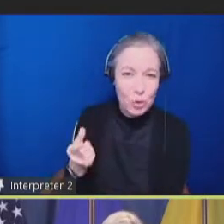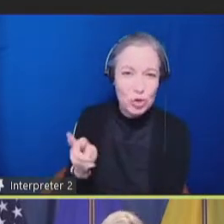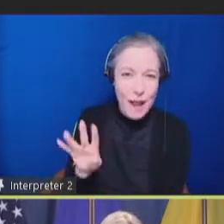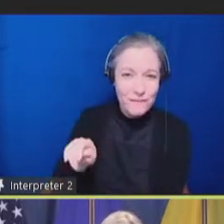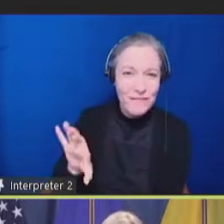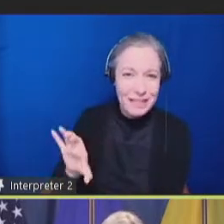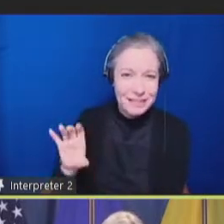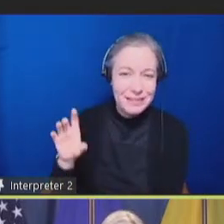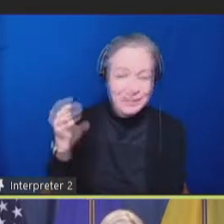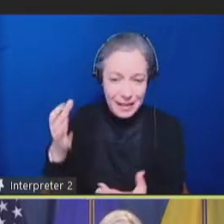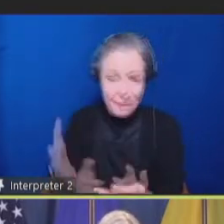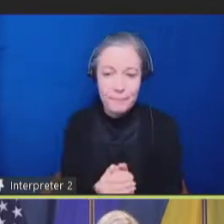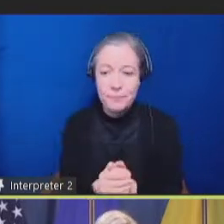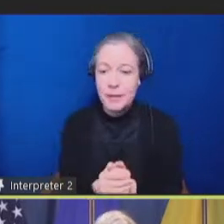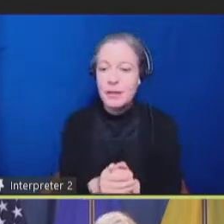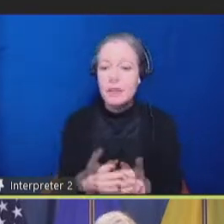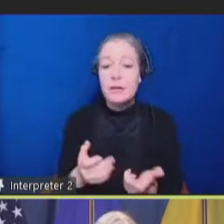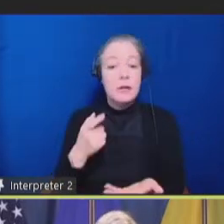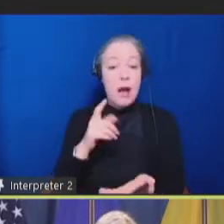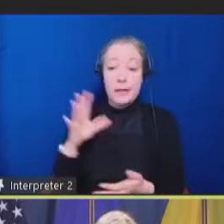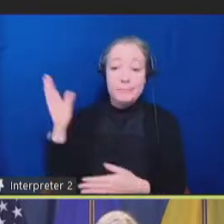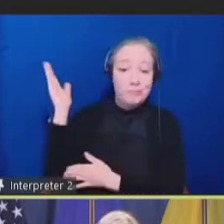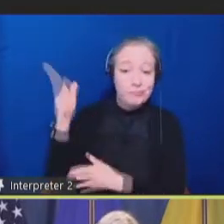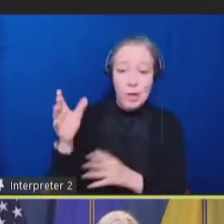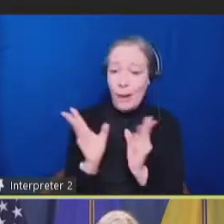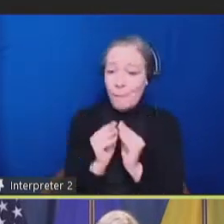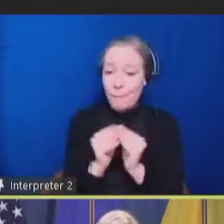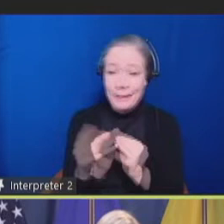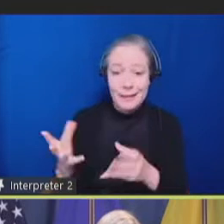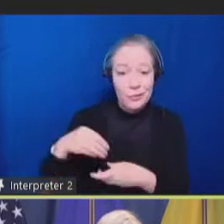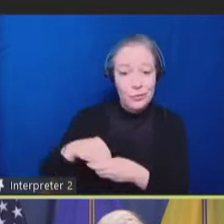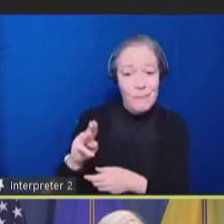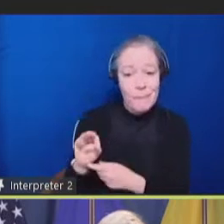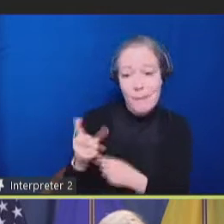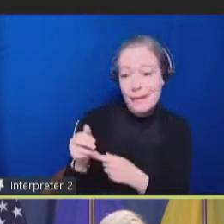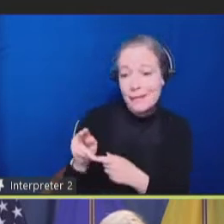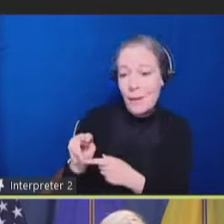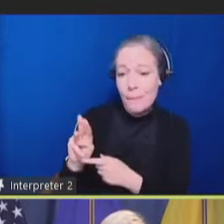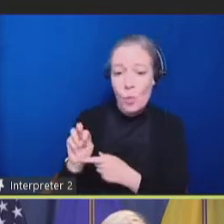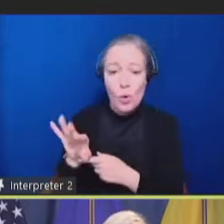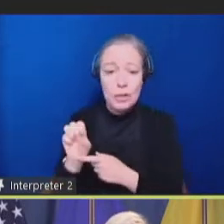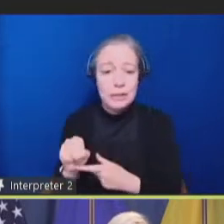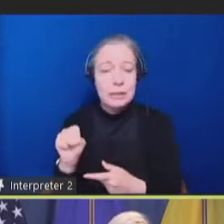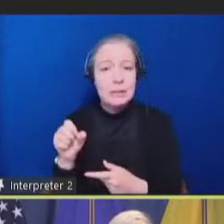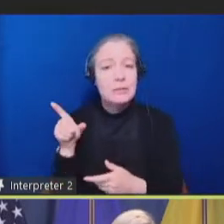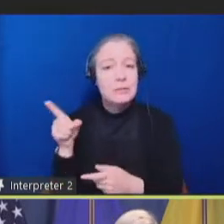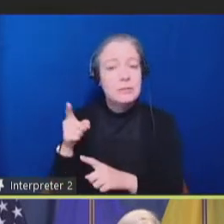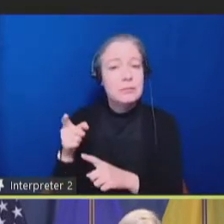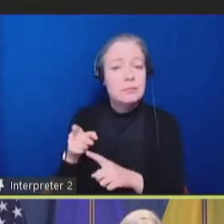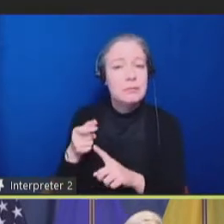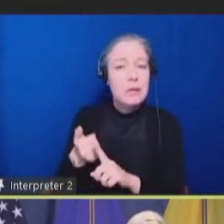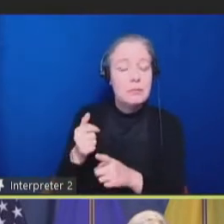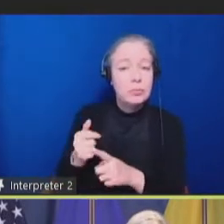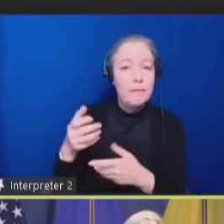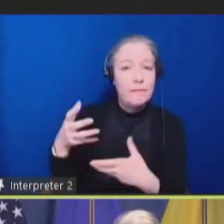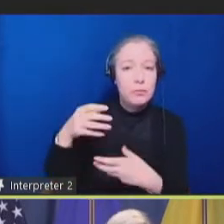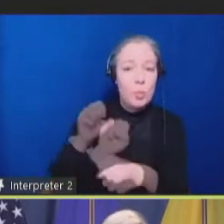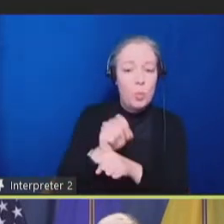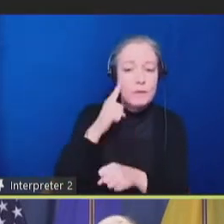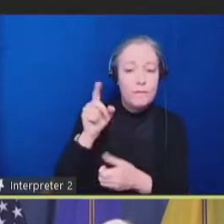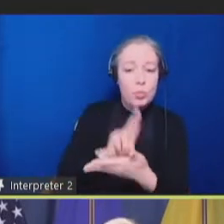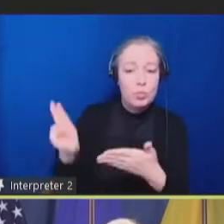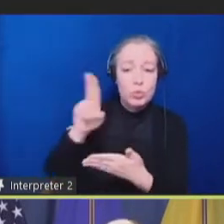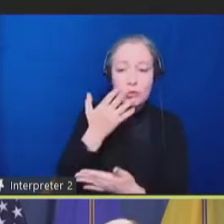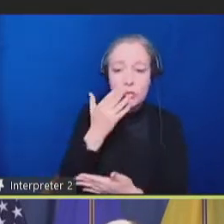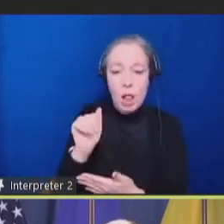the University of Colorado, and Sylvia Yee from DREDF, the Disability Rights Education Defense Fund. And we've written about this issue of the need